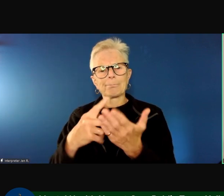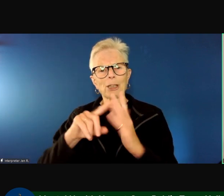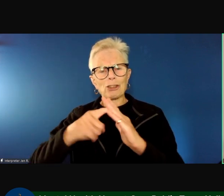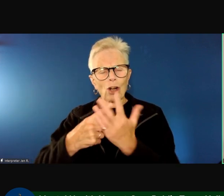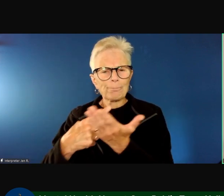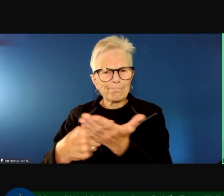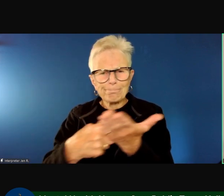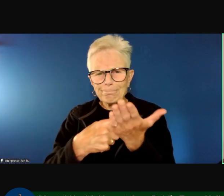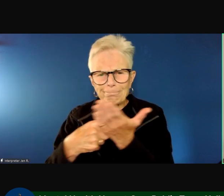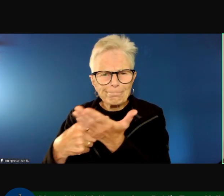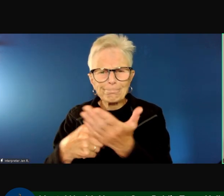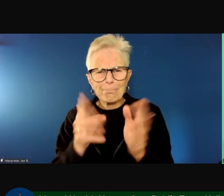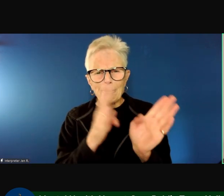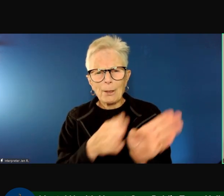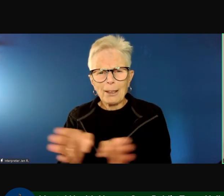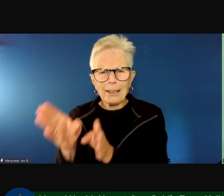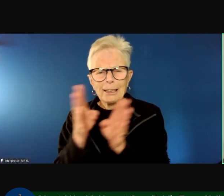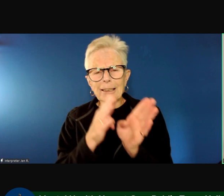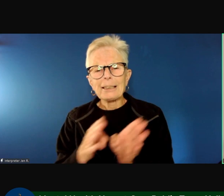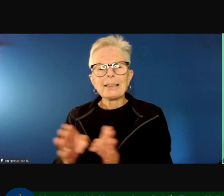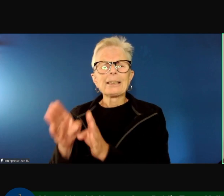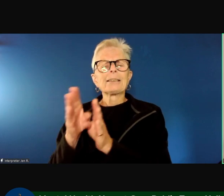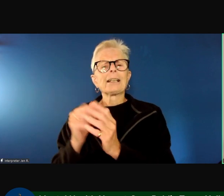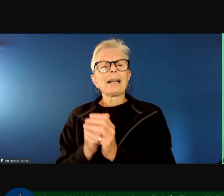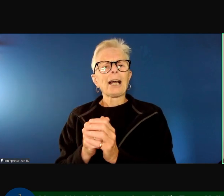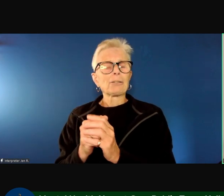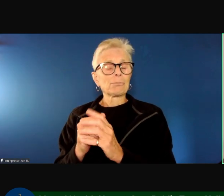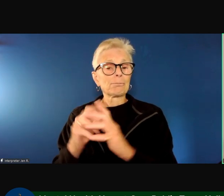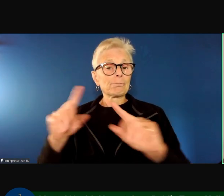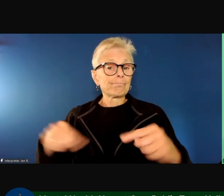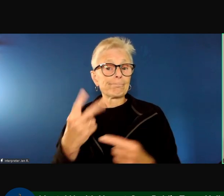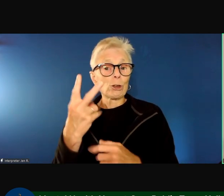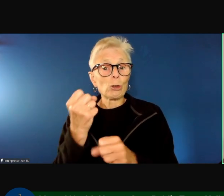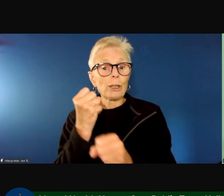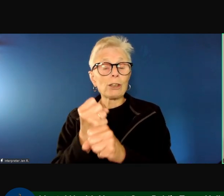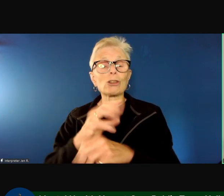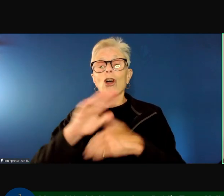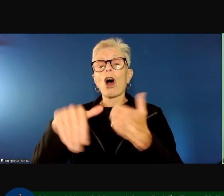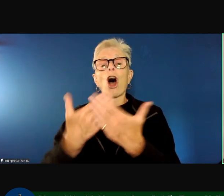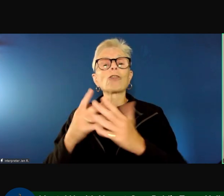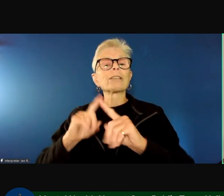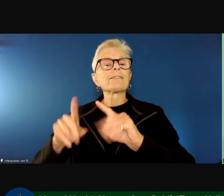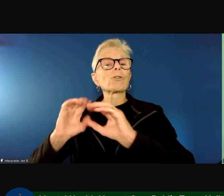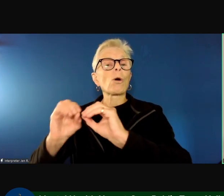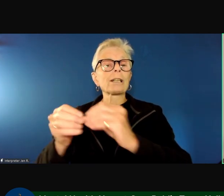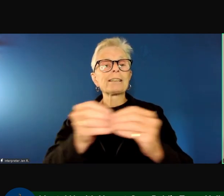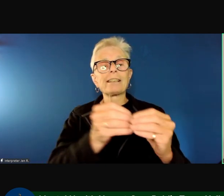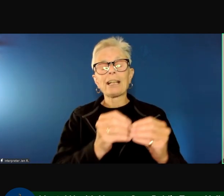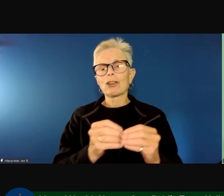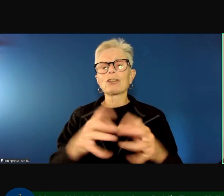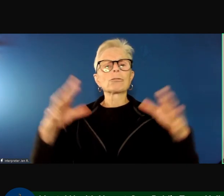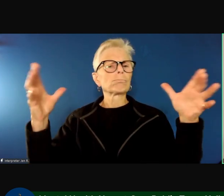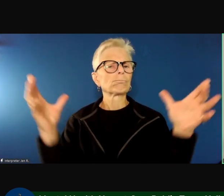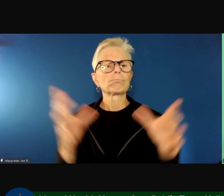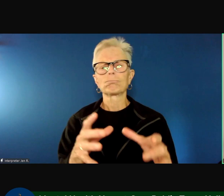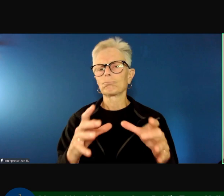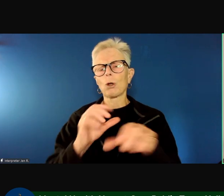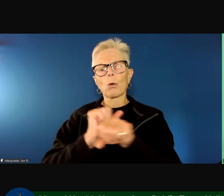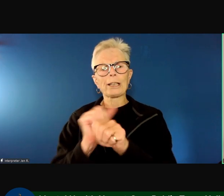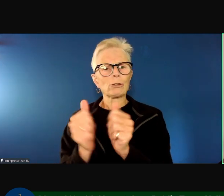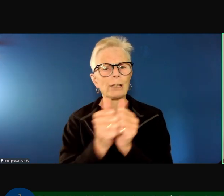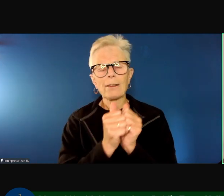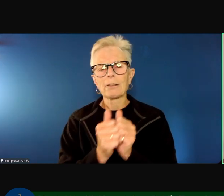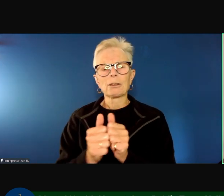along that way, all of the partners have been truly at the table, sharing staffing,